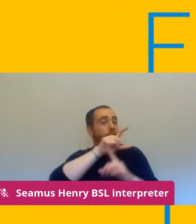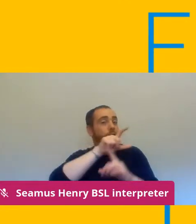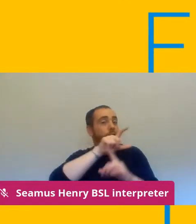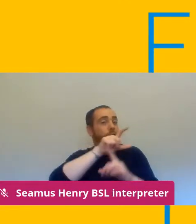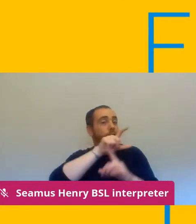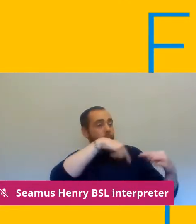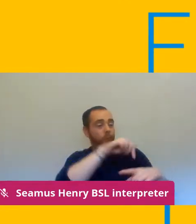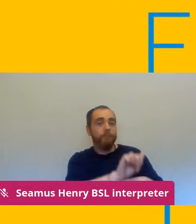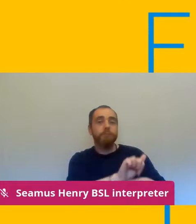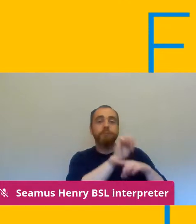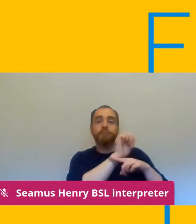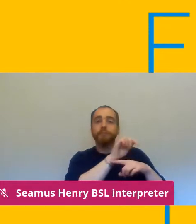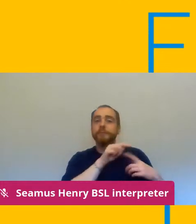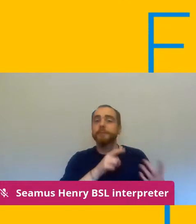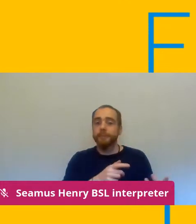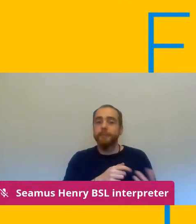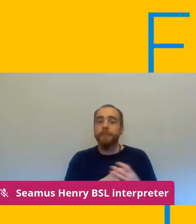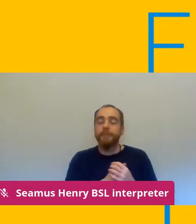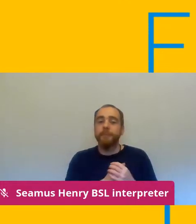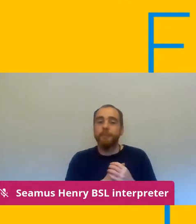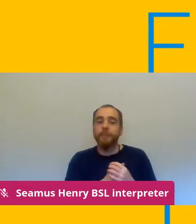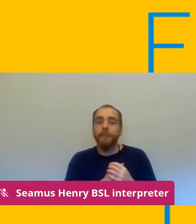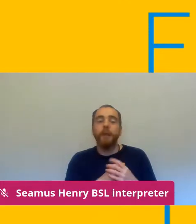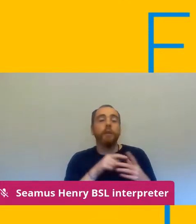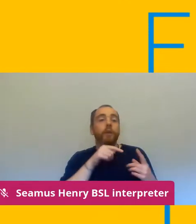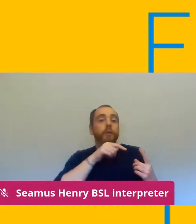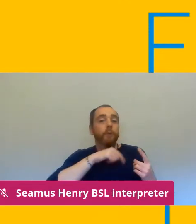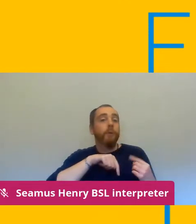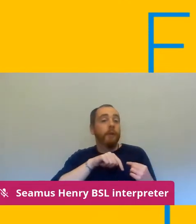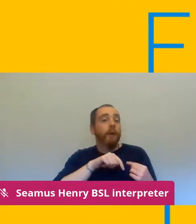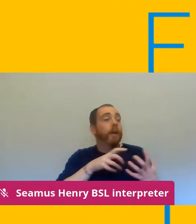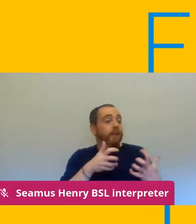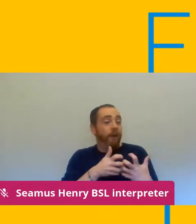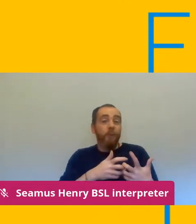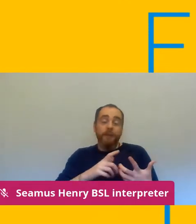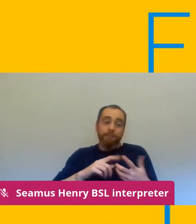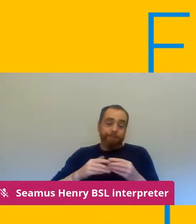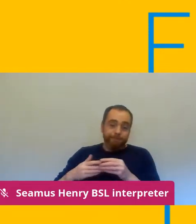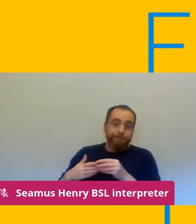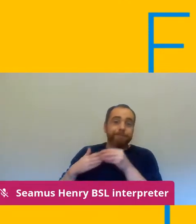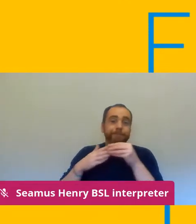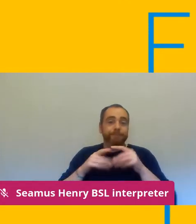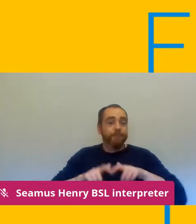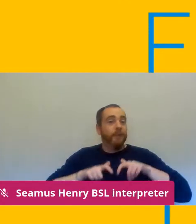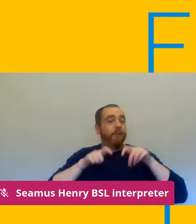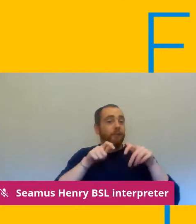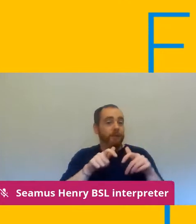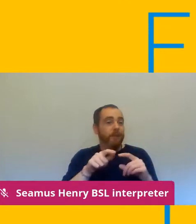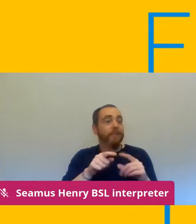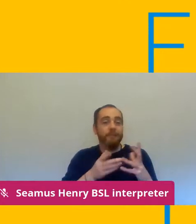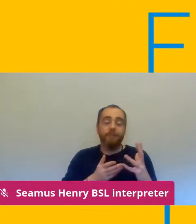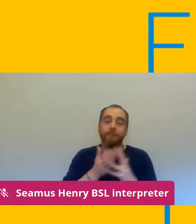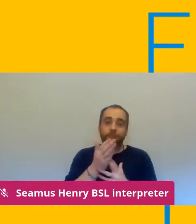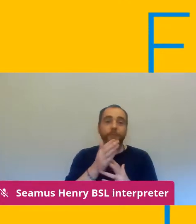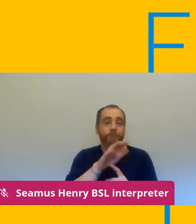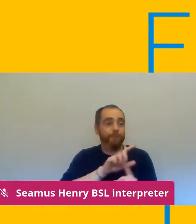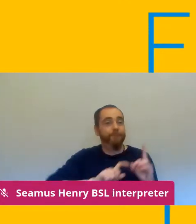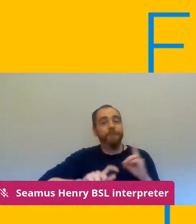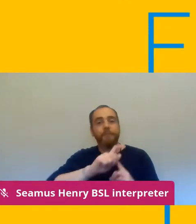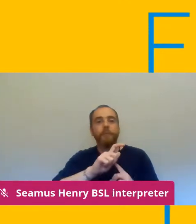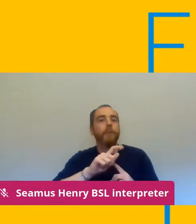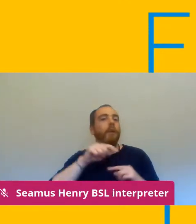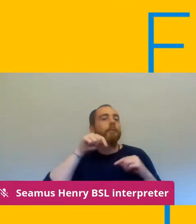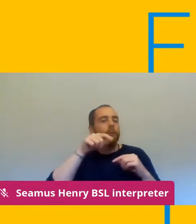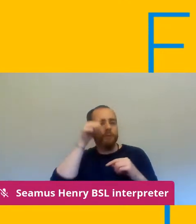all this together about how we take this forward on behalf of members uh within colleges no one size fits all in further